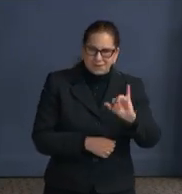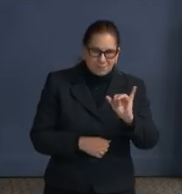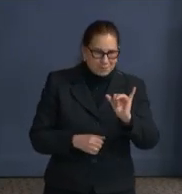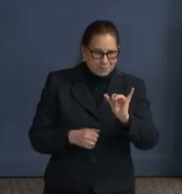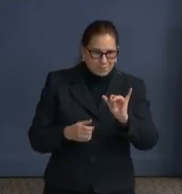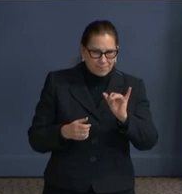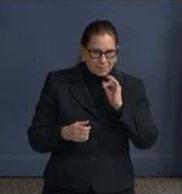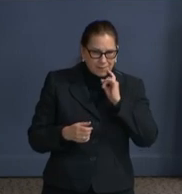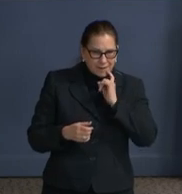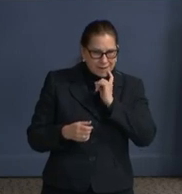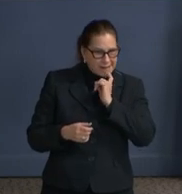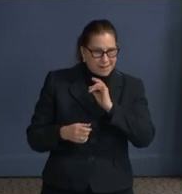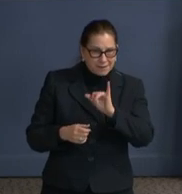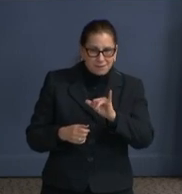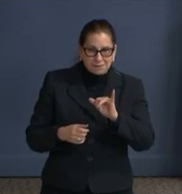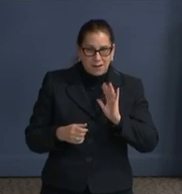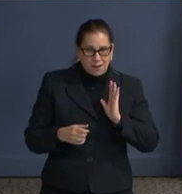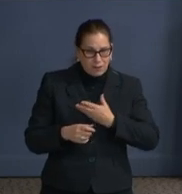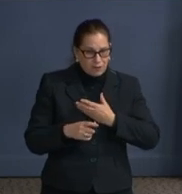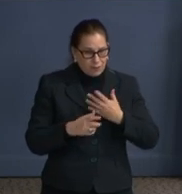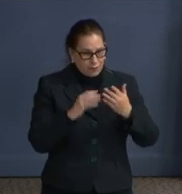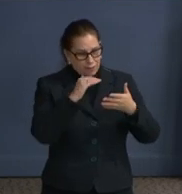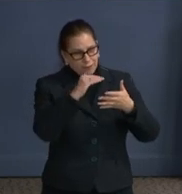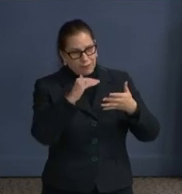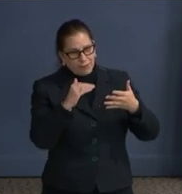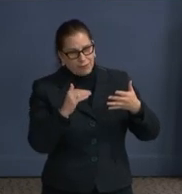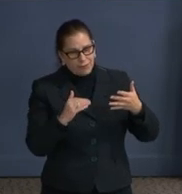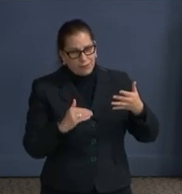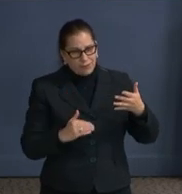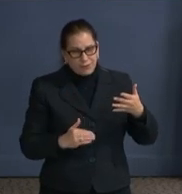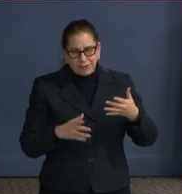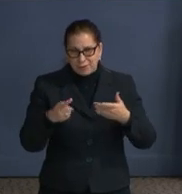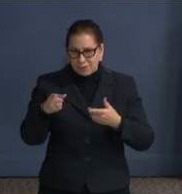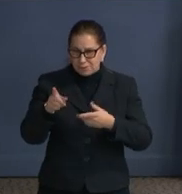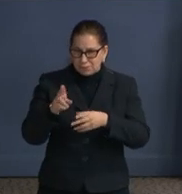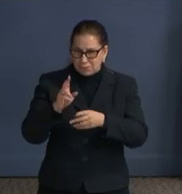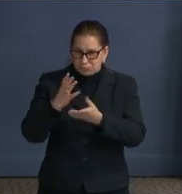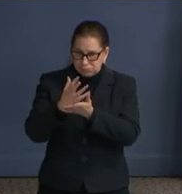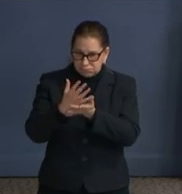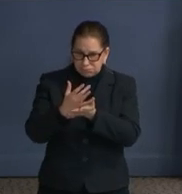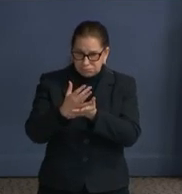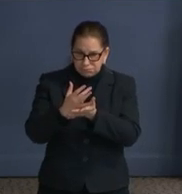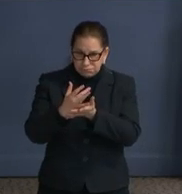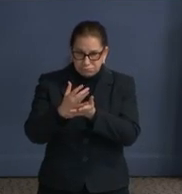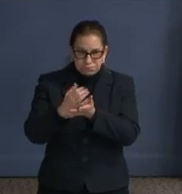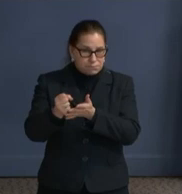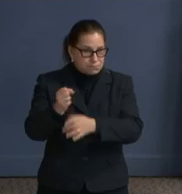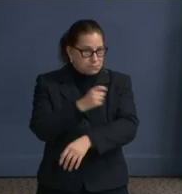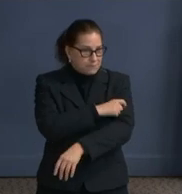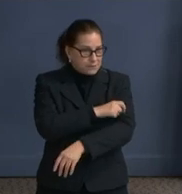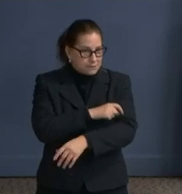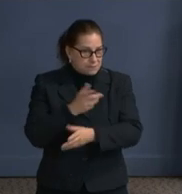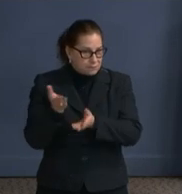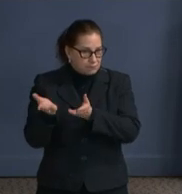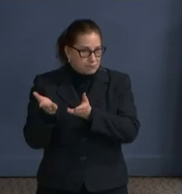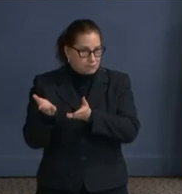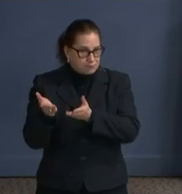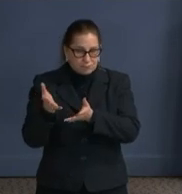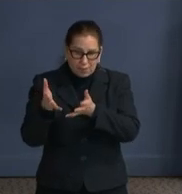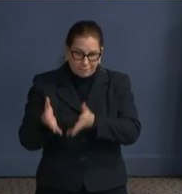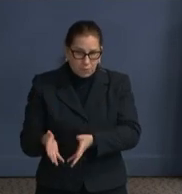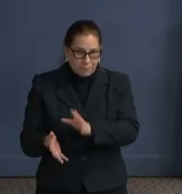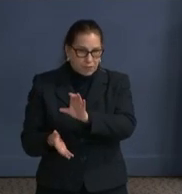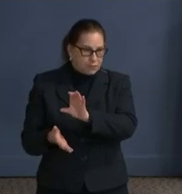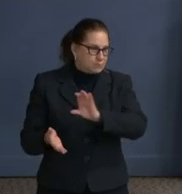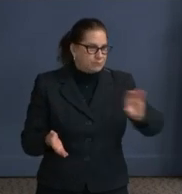society, they're the microcosm of the people in our region. So the same views and perspectives that I just shared with you about the vaccine would